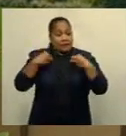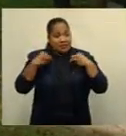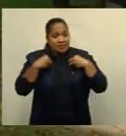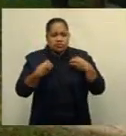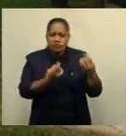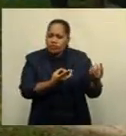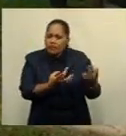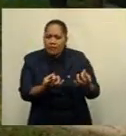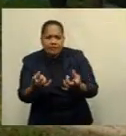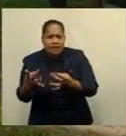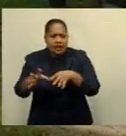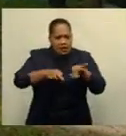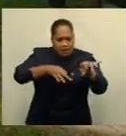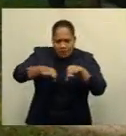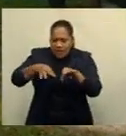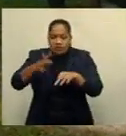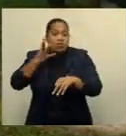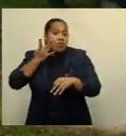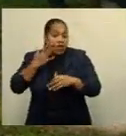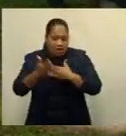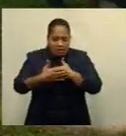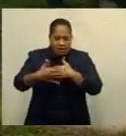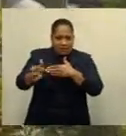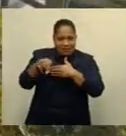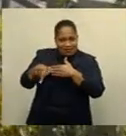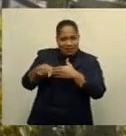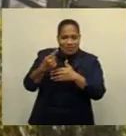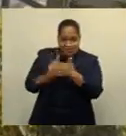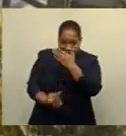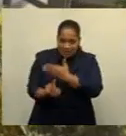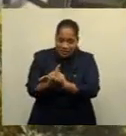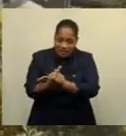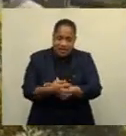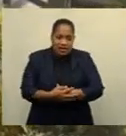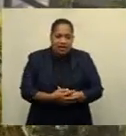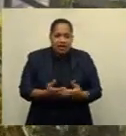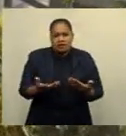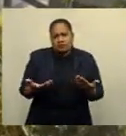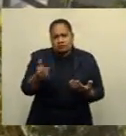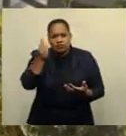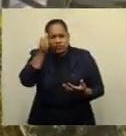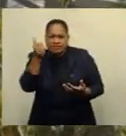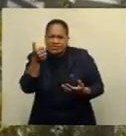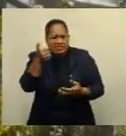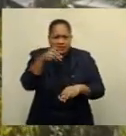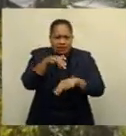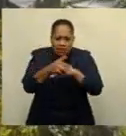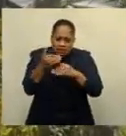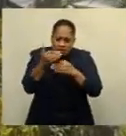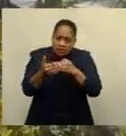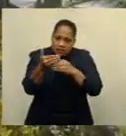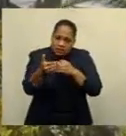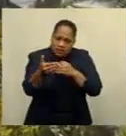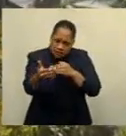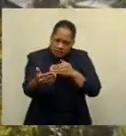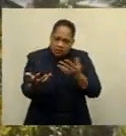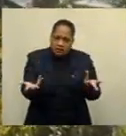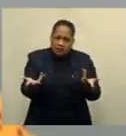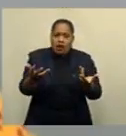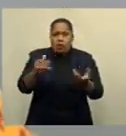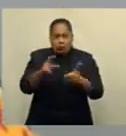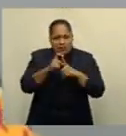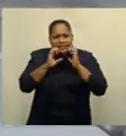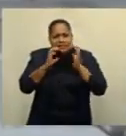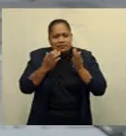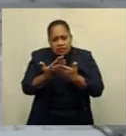and plan for when this reopening is actually going to happen. Is it, you know, six months down the line? Is it going to be in December